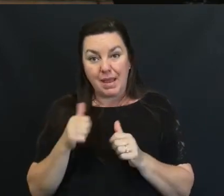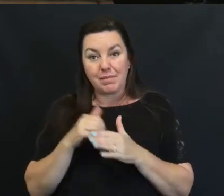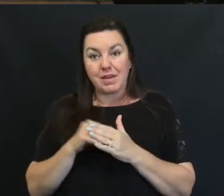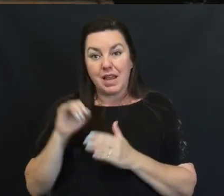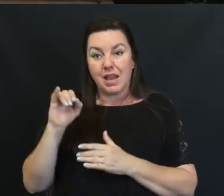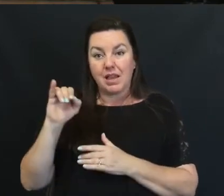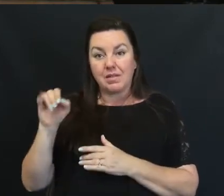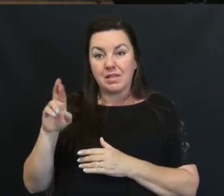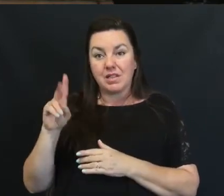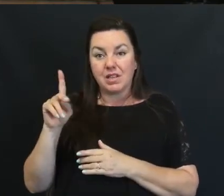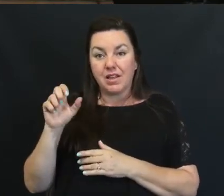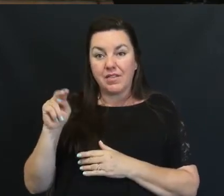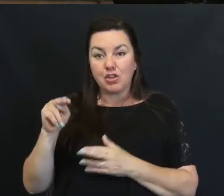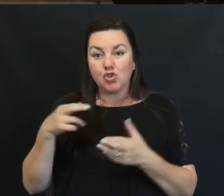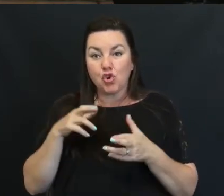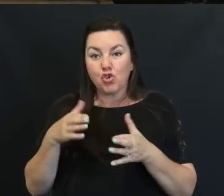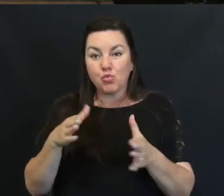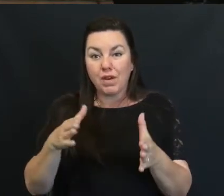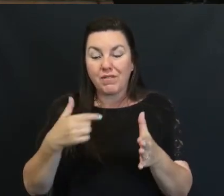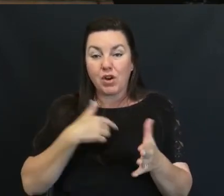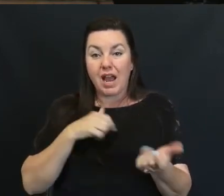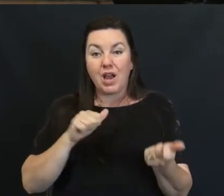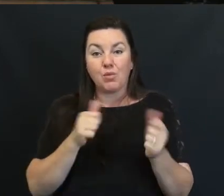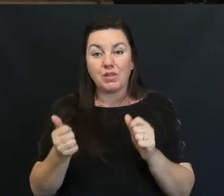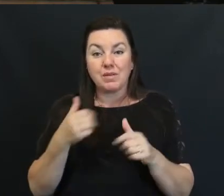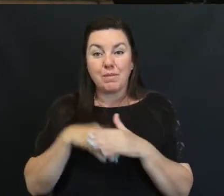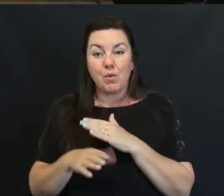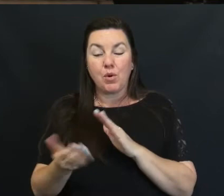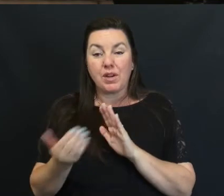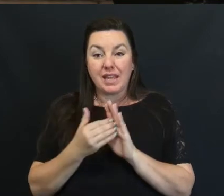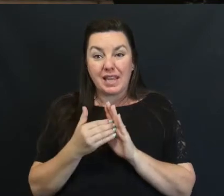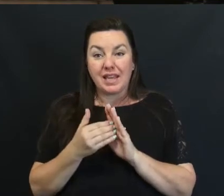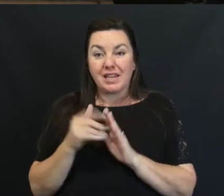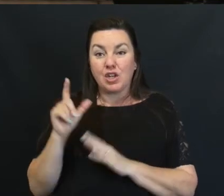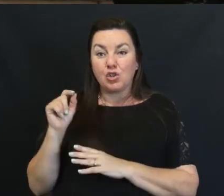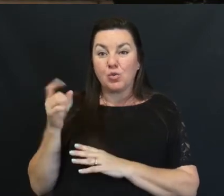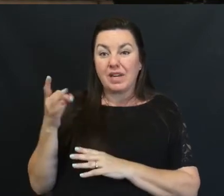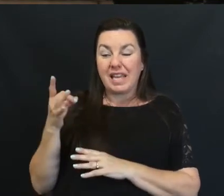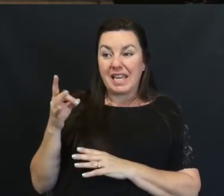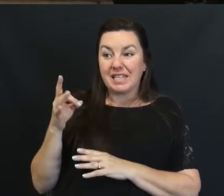Jordan River I was Born Again In 2018